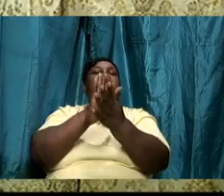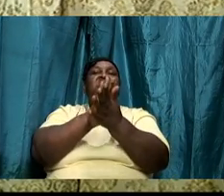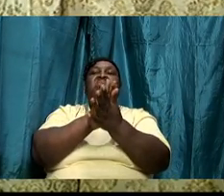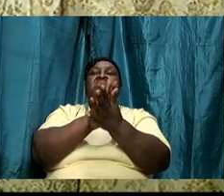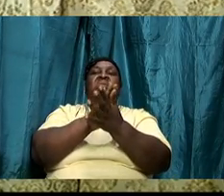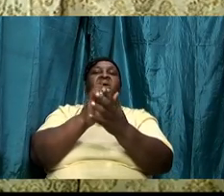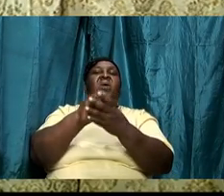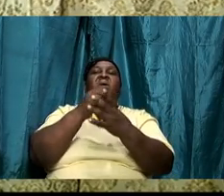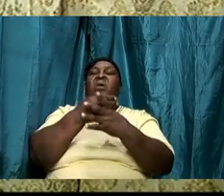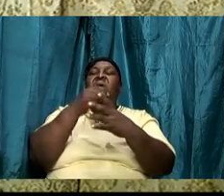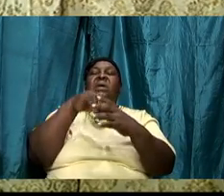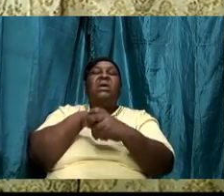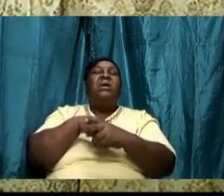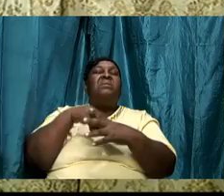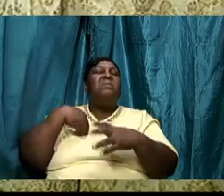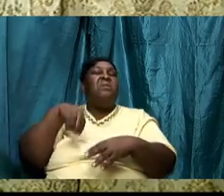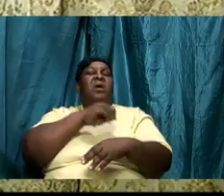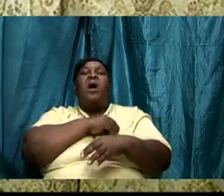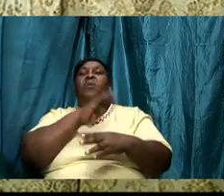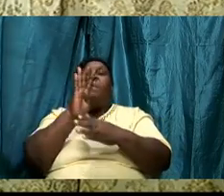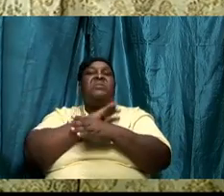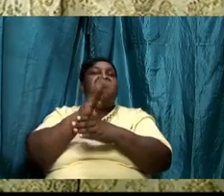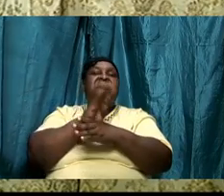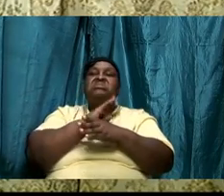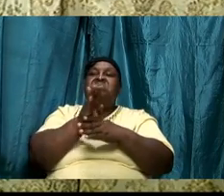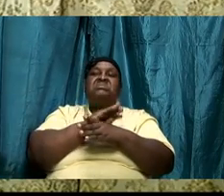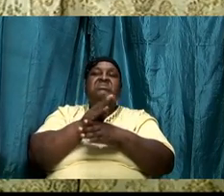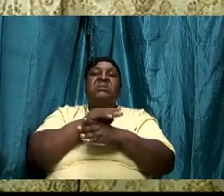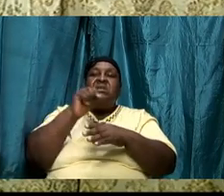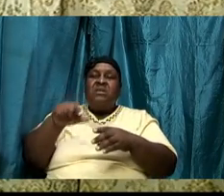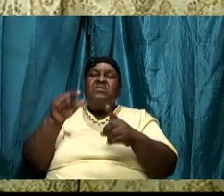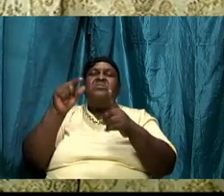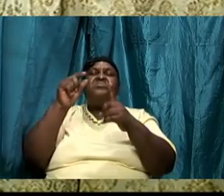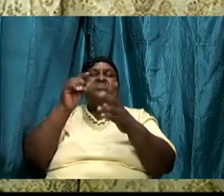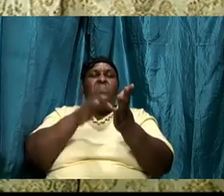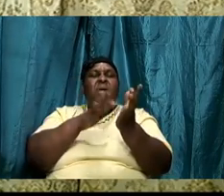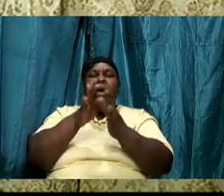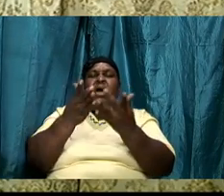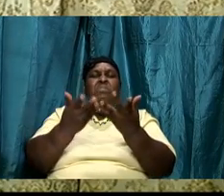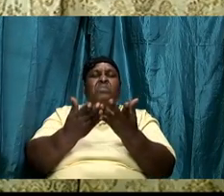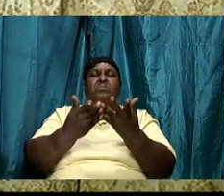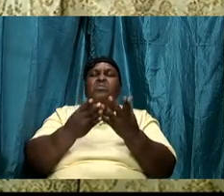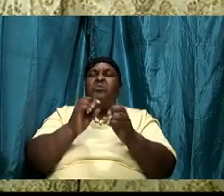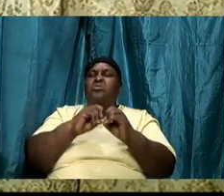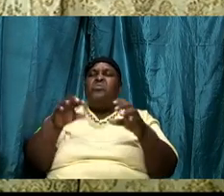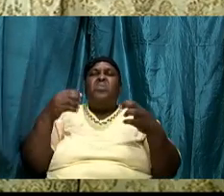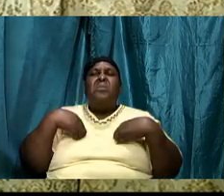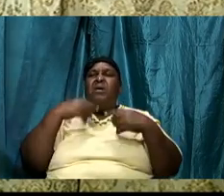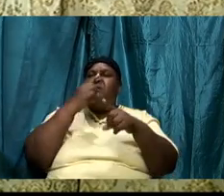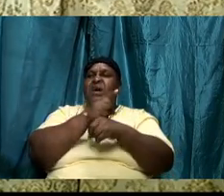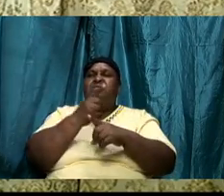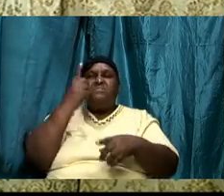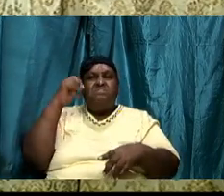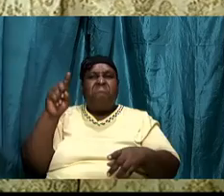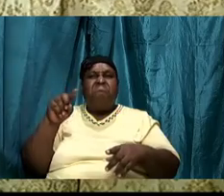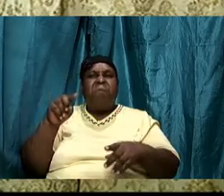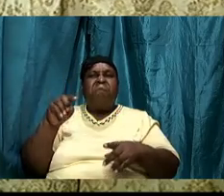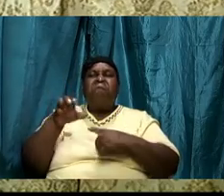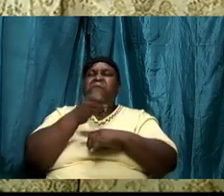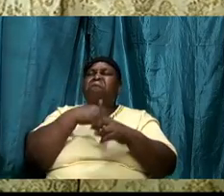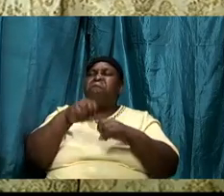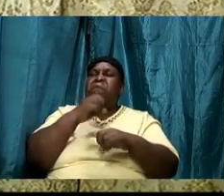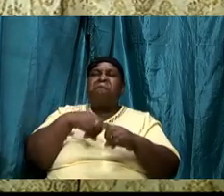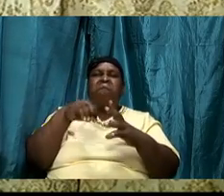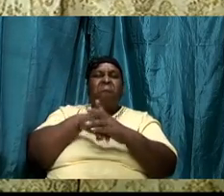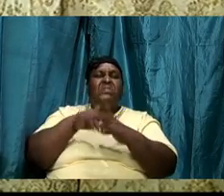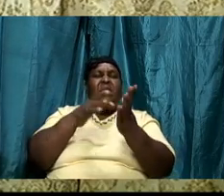that this word of God don't have an answer for a situation a circumstance is in the Bible that